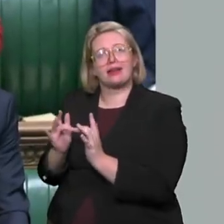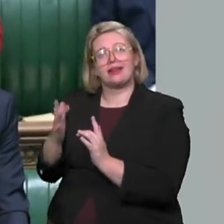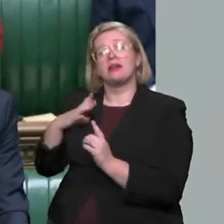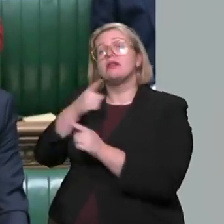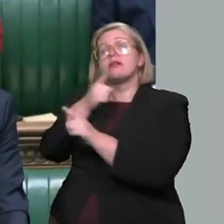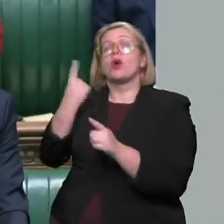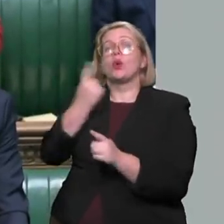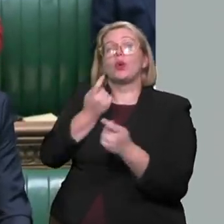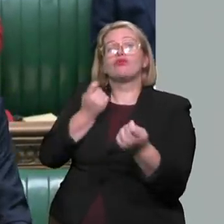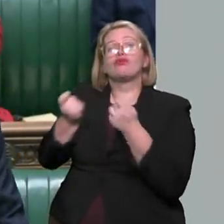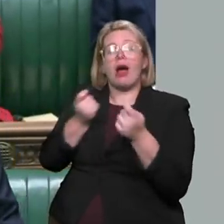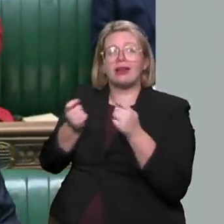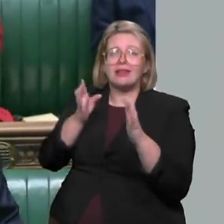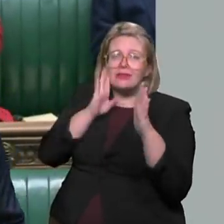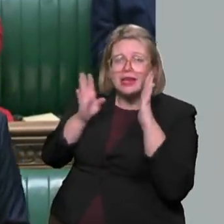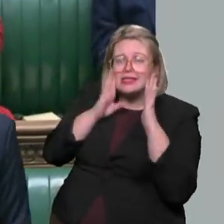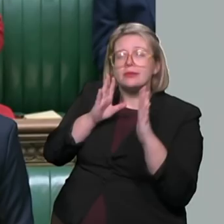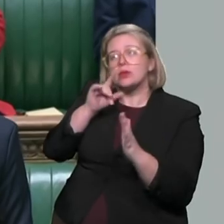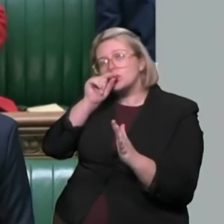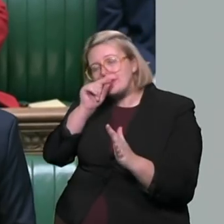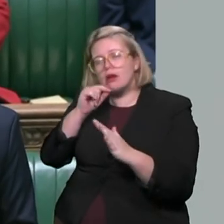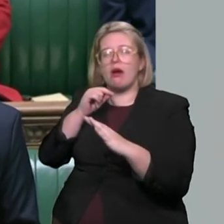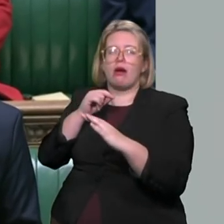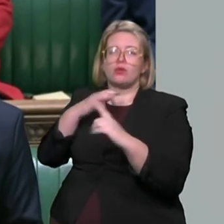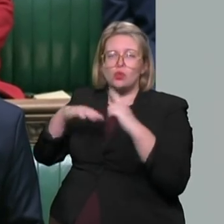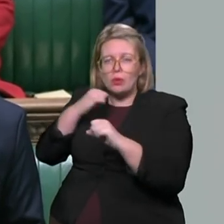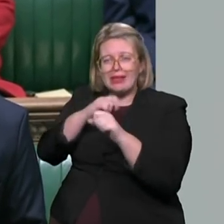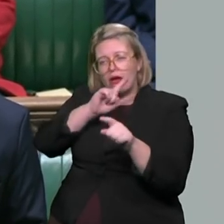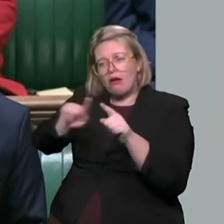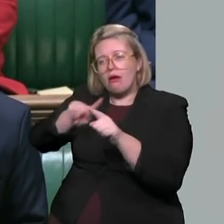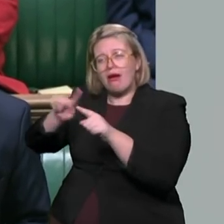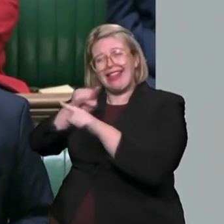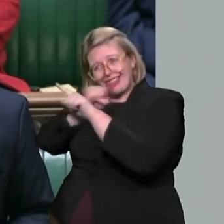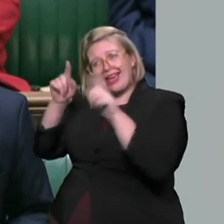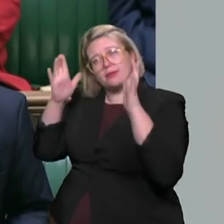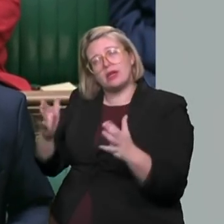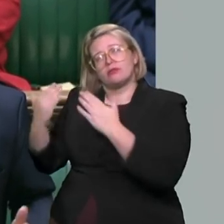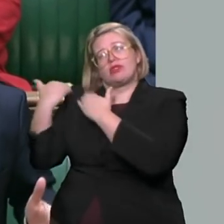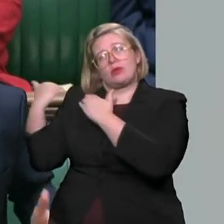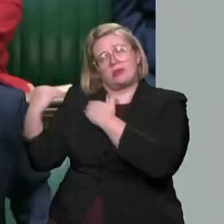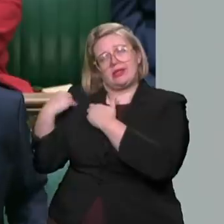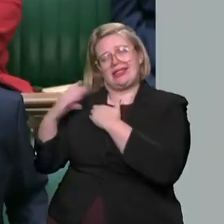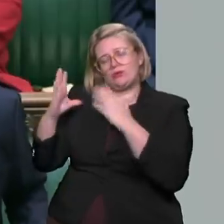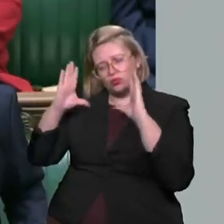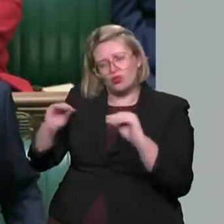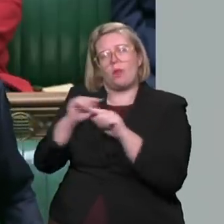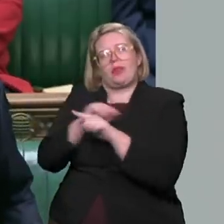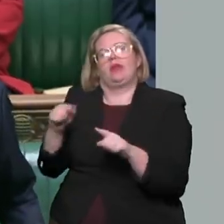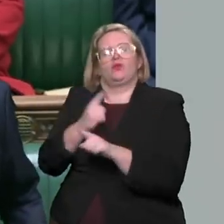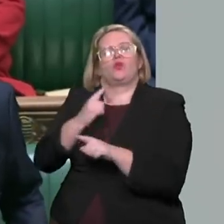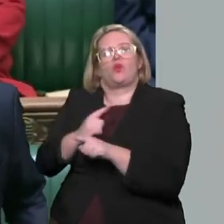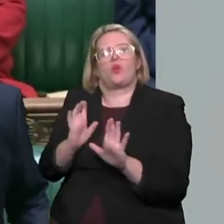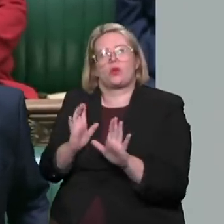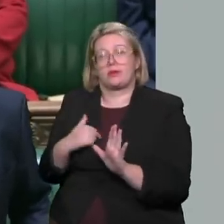get on with the legislation and clean out the cesspit once and for all. Mr Speaker, I have